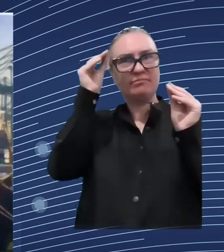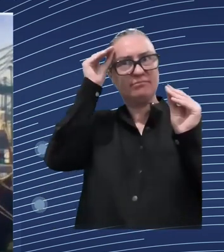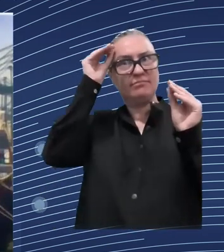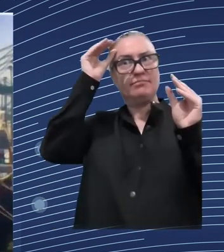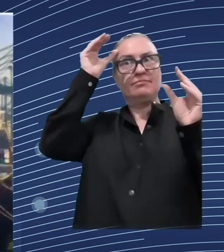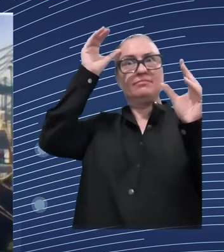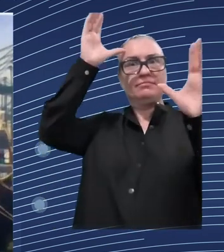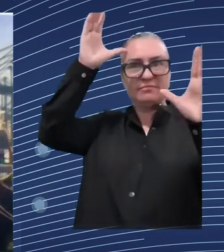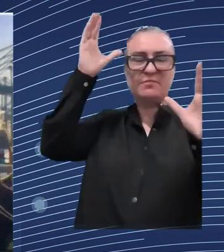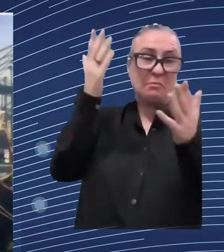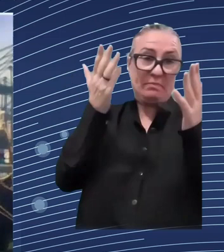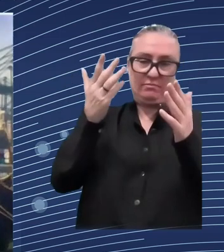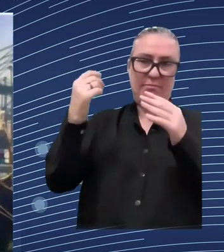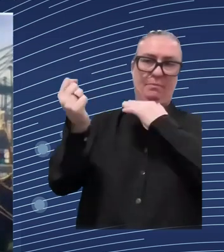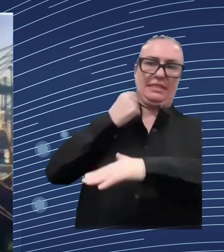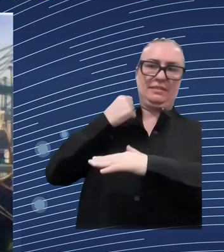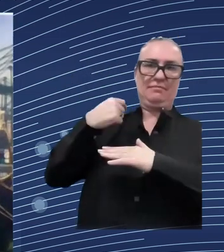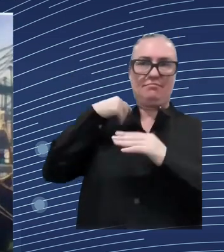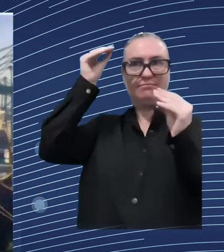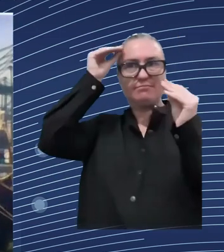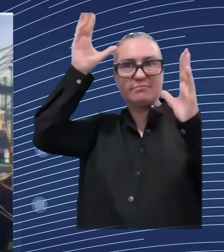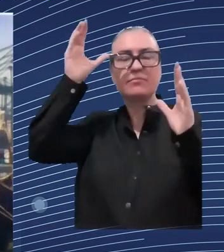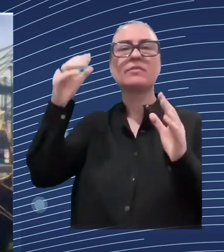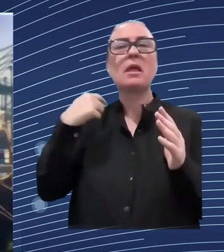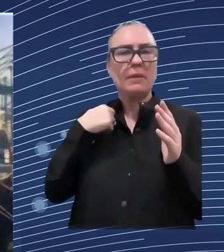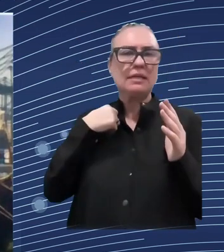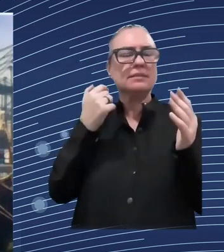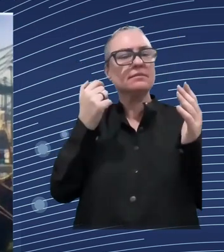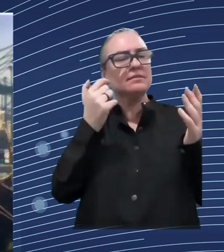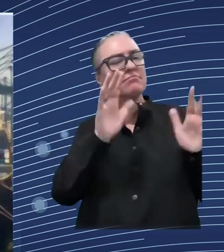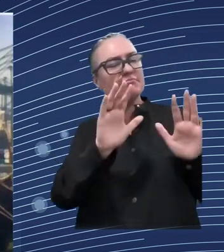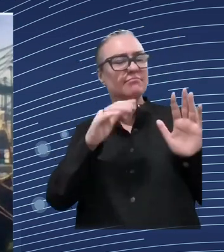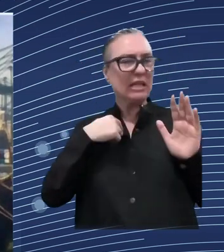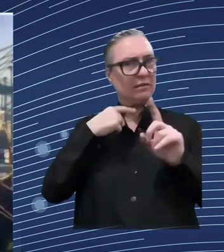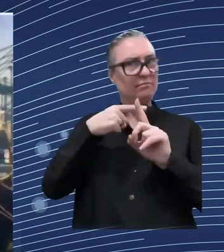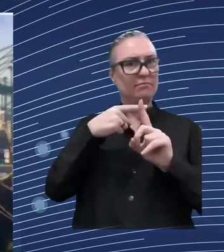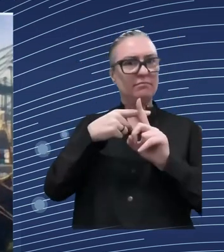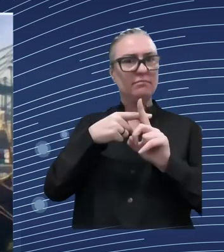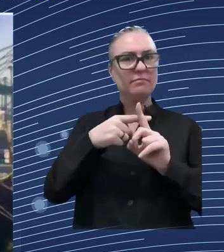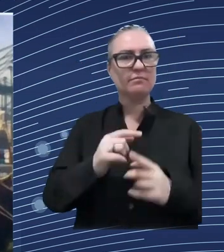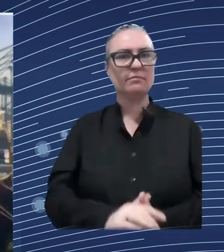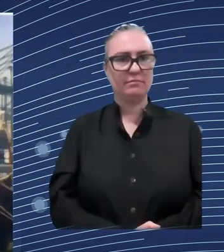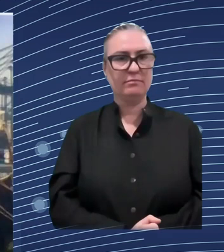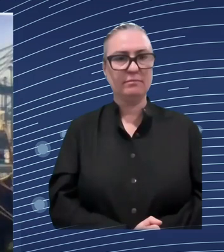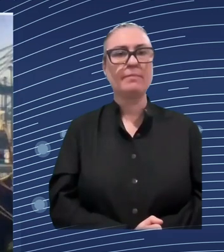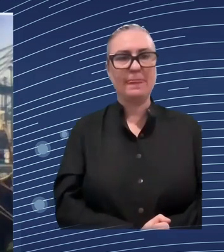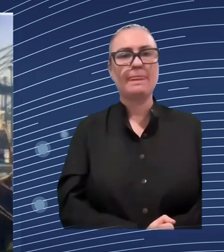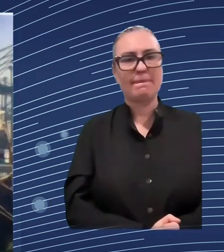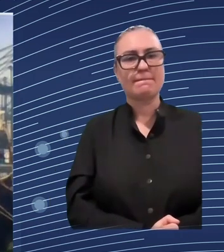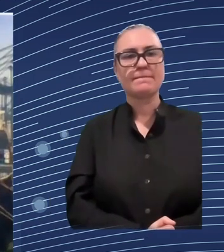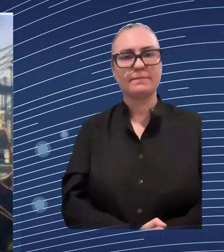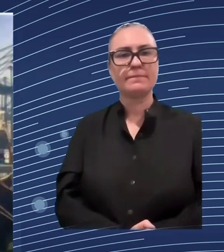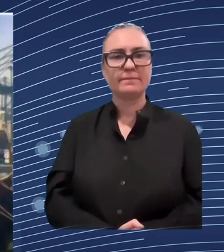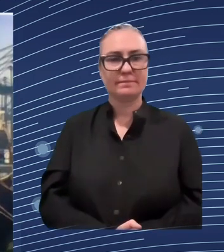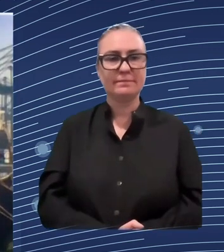the the emergence of cloud so in 2006 when cloud appeared as a concept everybody said that look okay